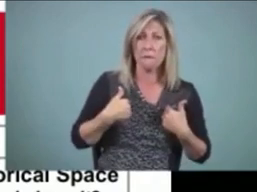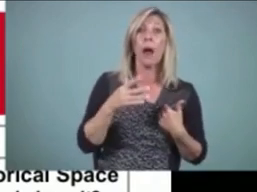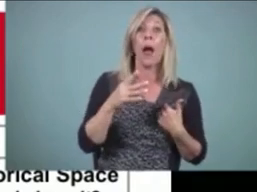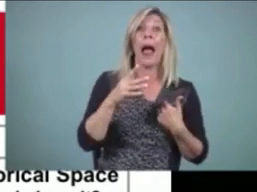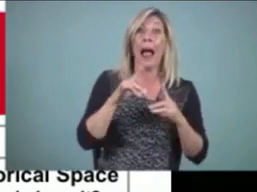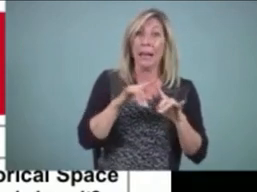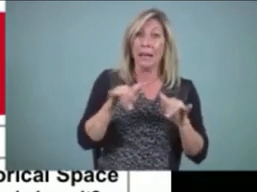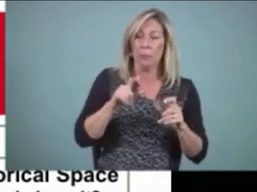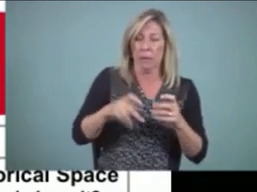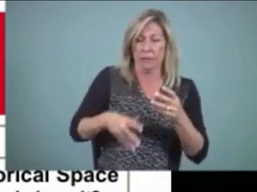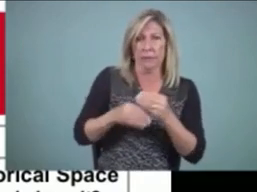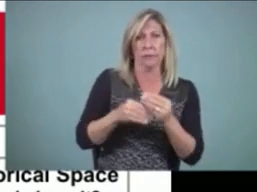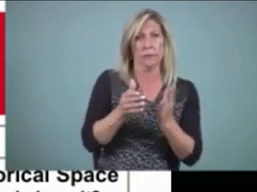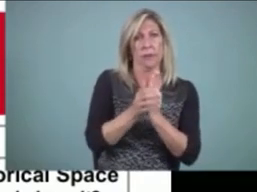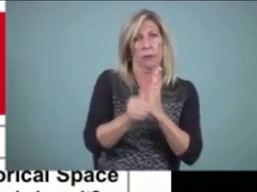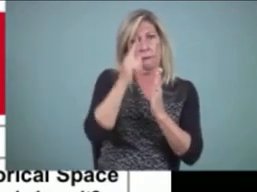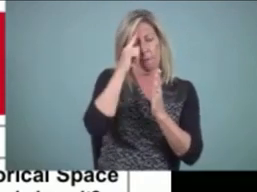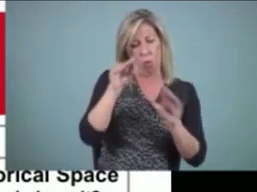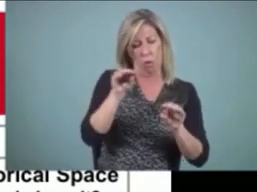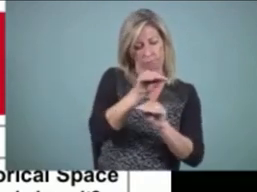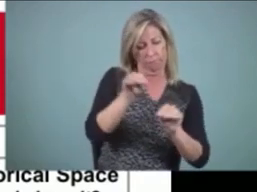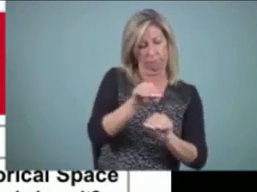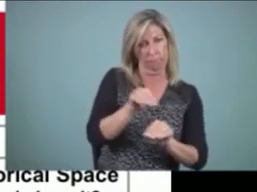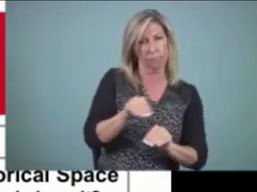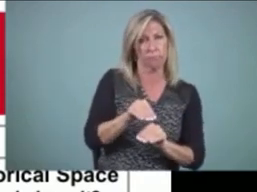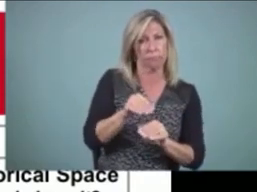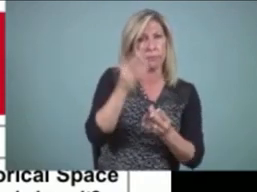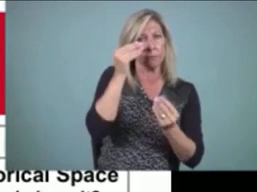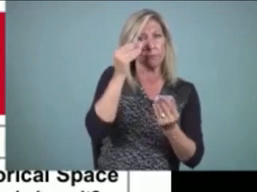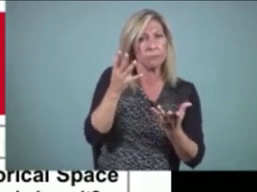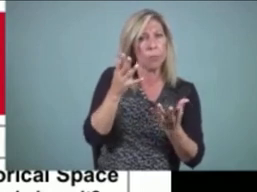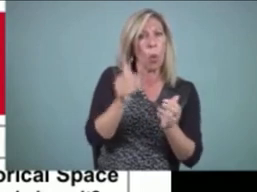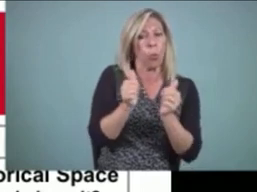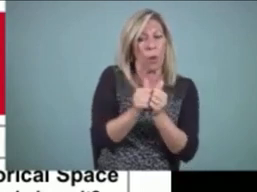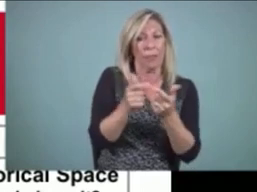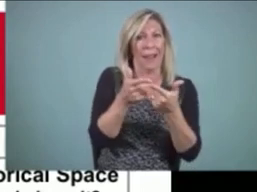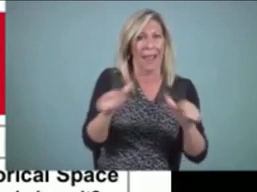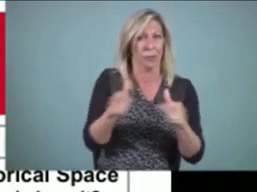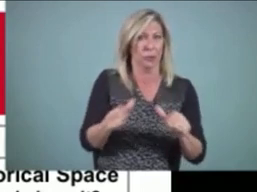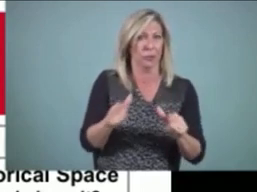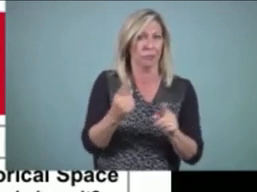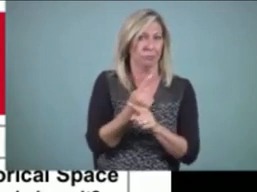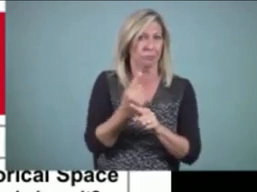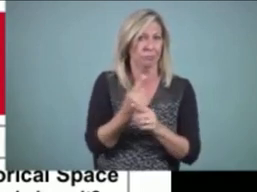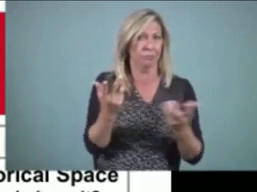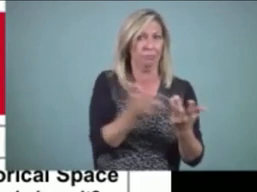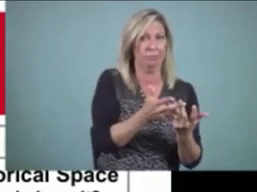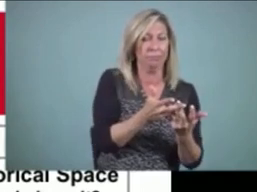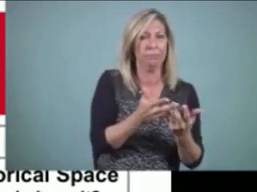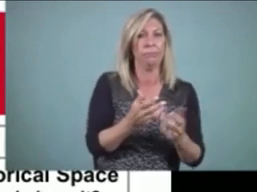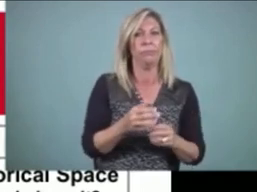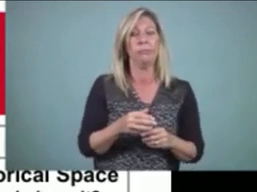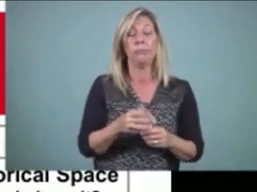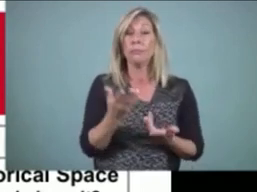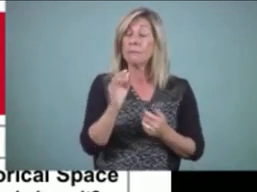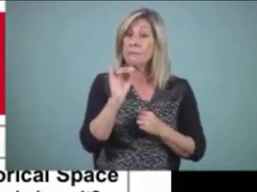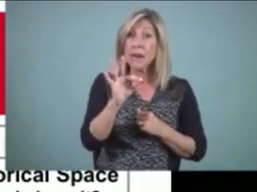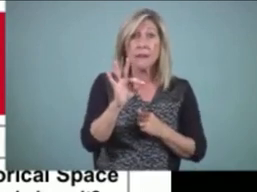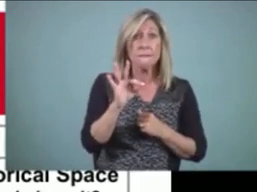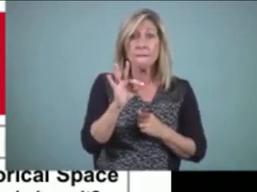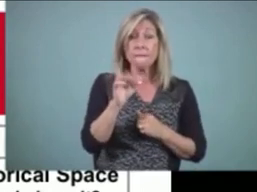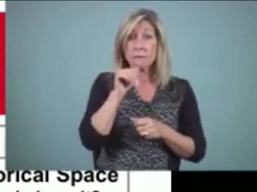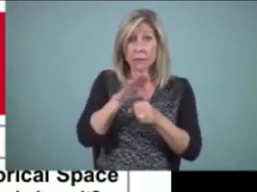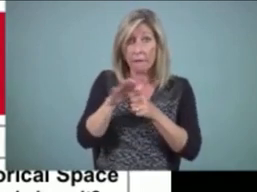content using the language that you have to write it down in. So that's that challenge of if you don't have enough English,